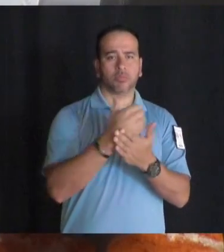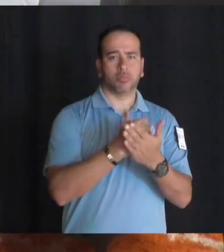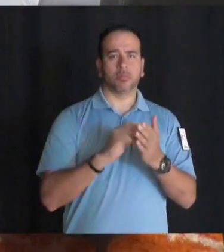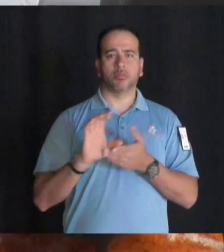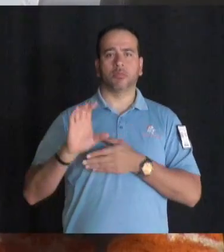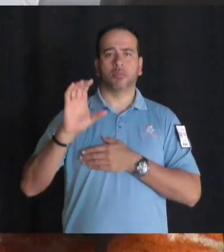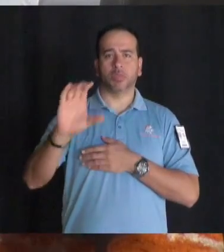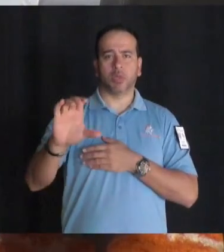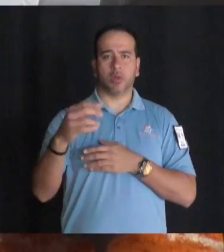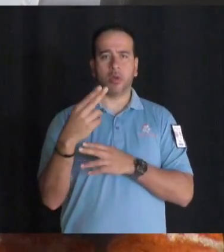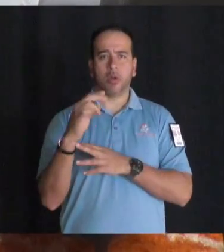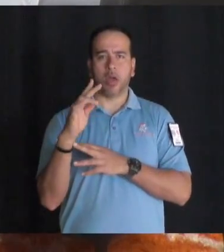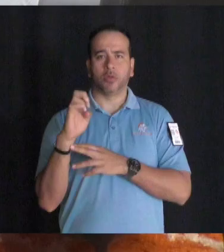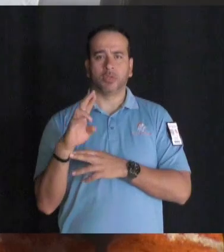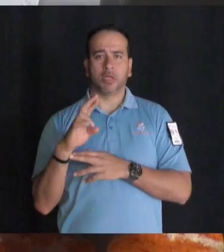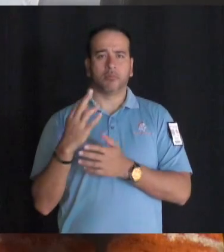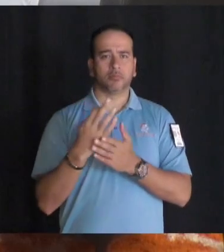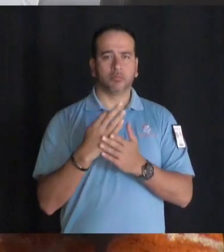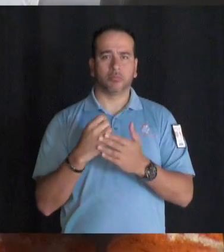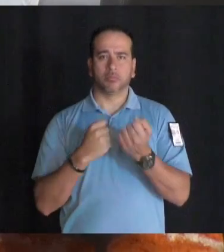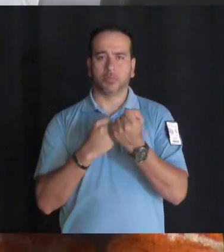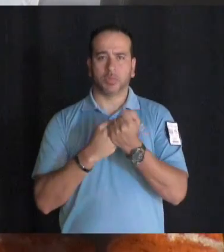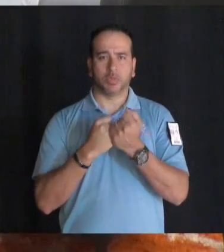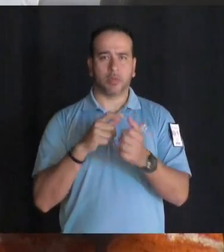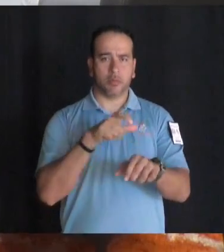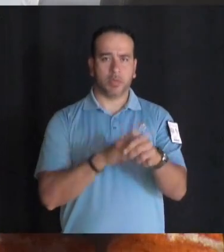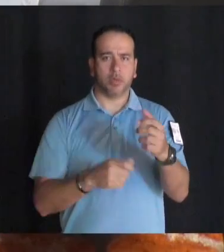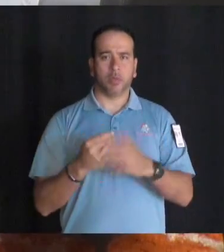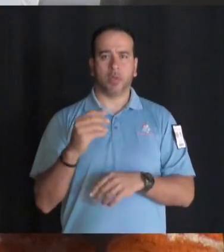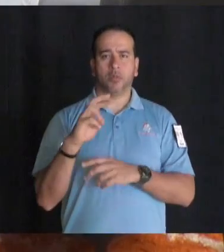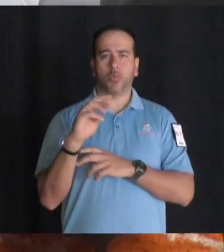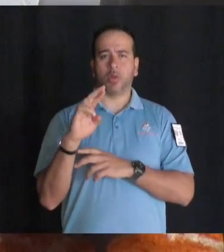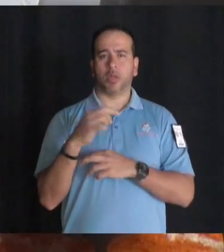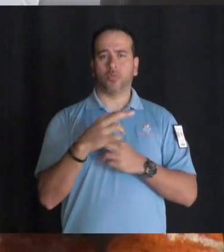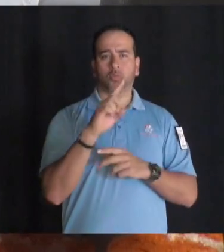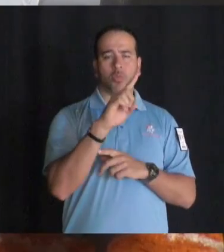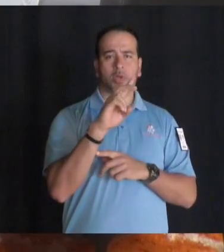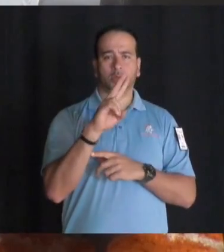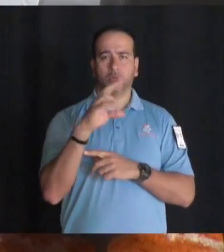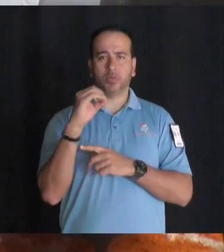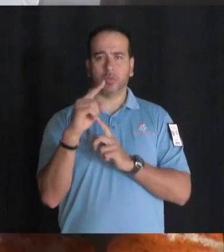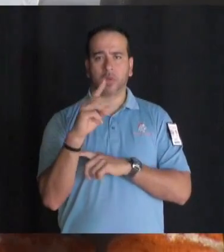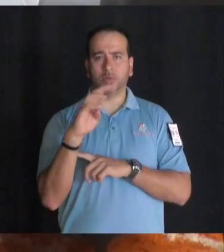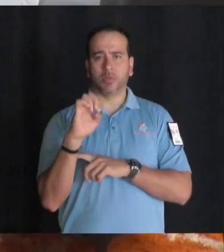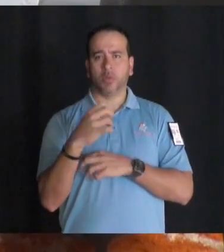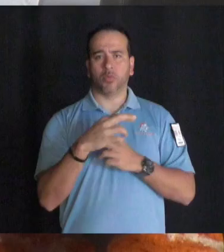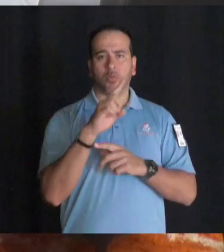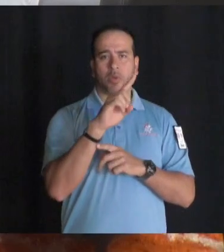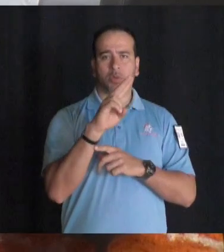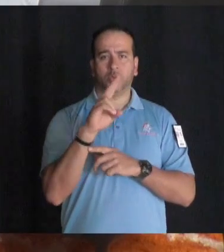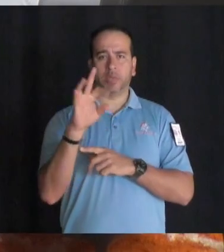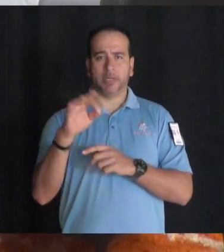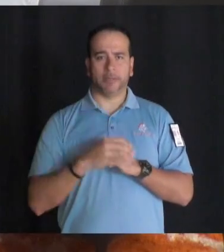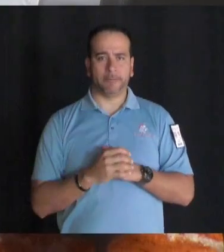go to the Hauser Foundation. Wristbands can also be purchased from Ms. Morales in room 120 and Ms. Sewell in room 129.